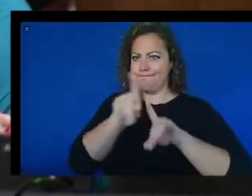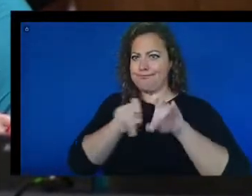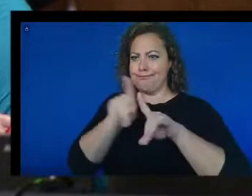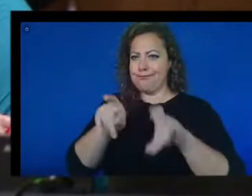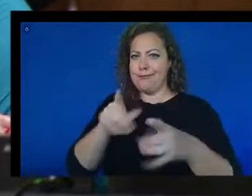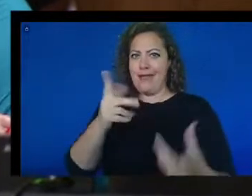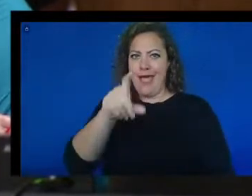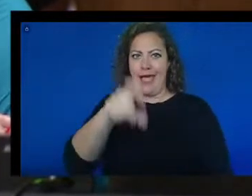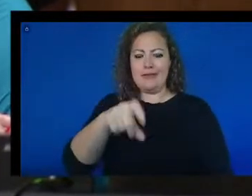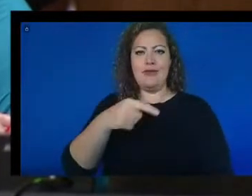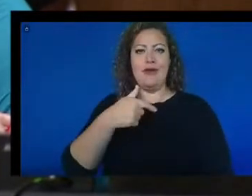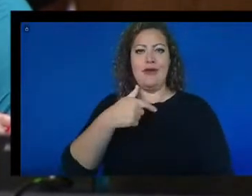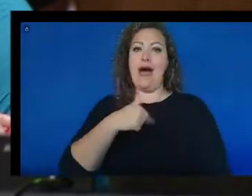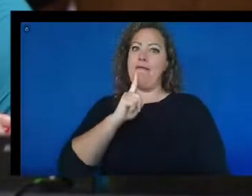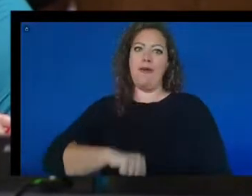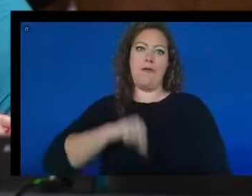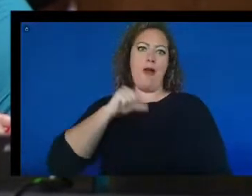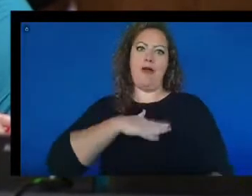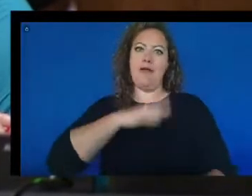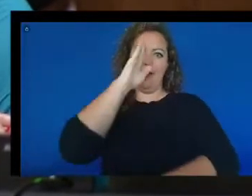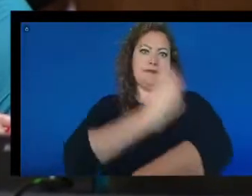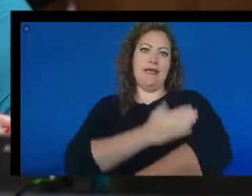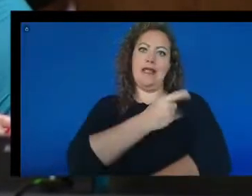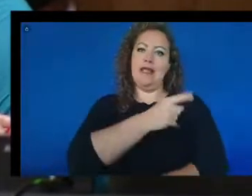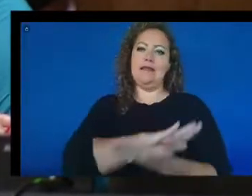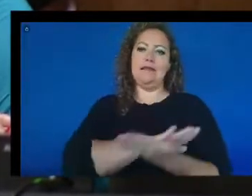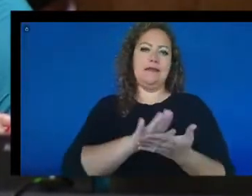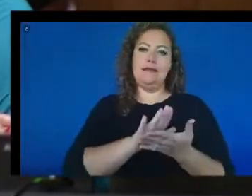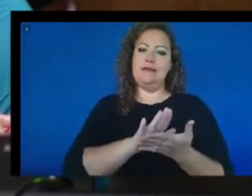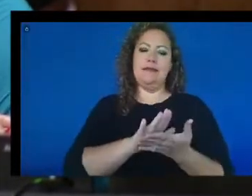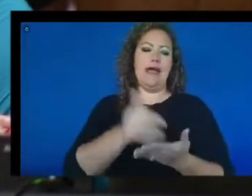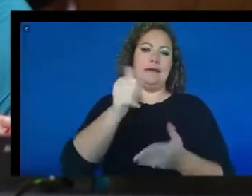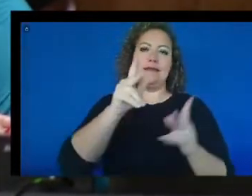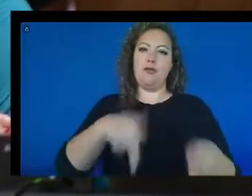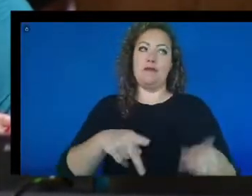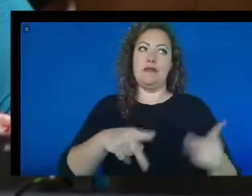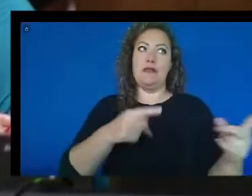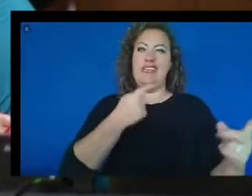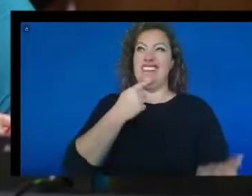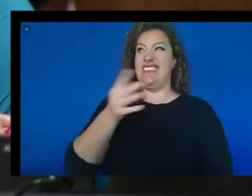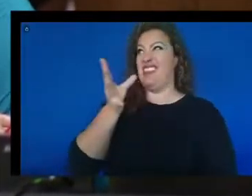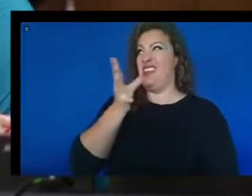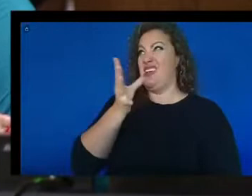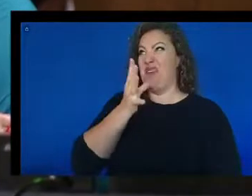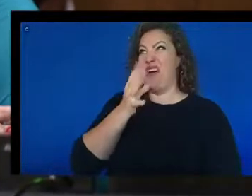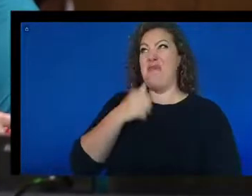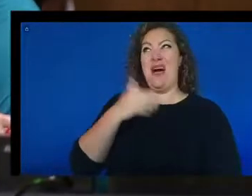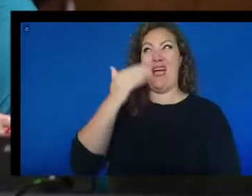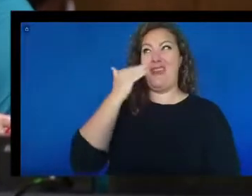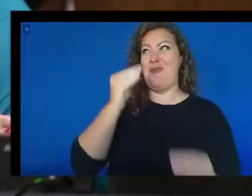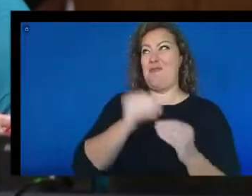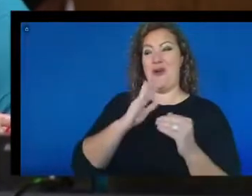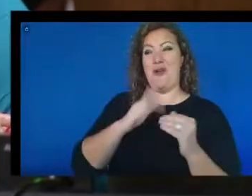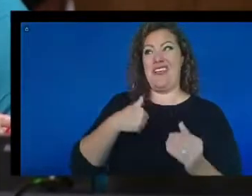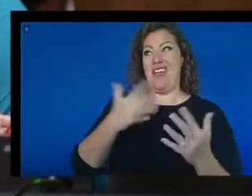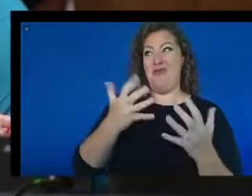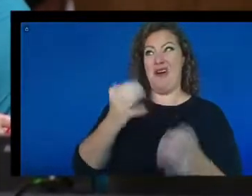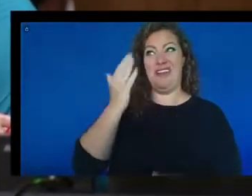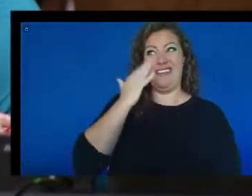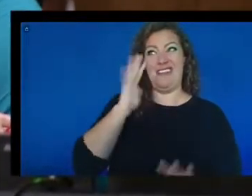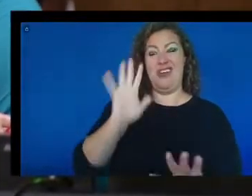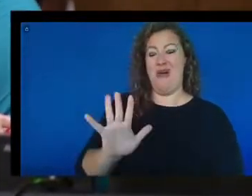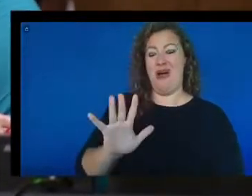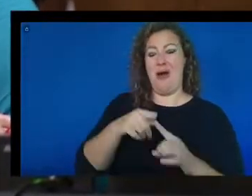probably one of the kindest persons in the world, said at the end, Mom, I know more about you than I ever wanted to know. So